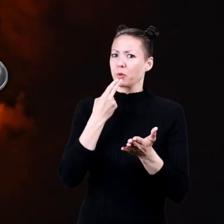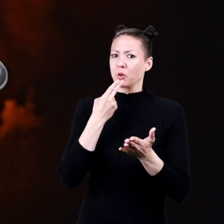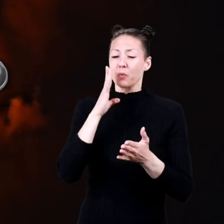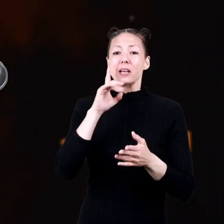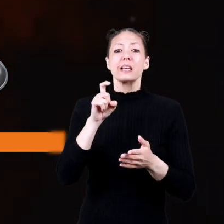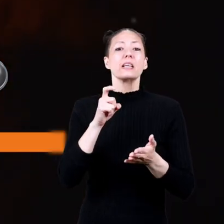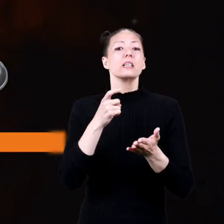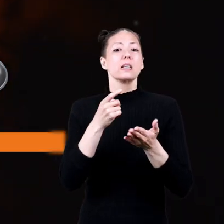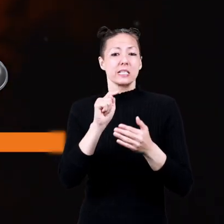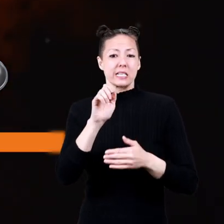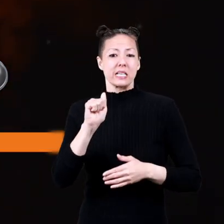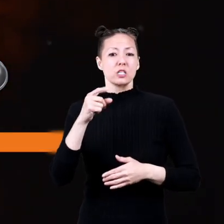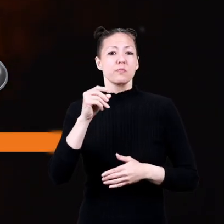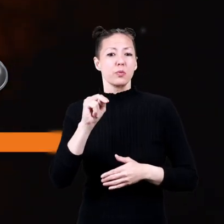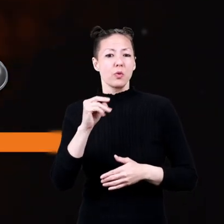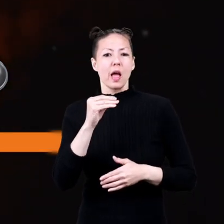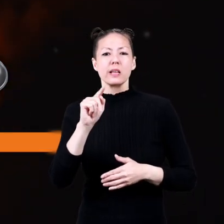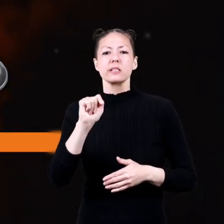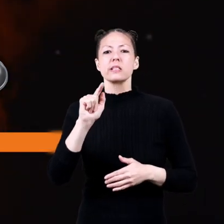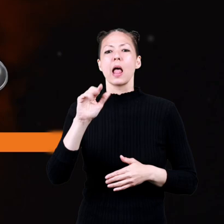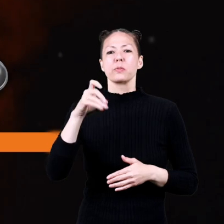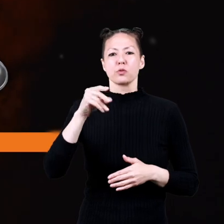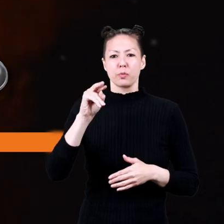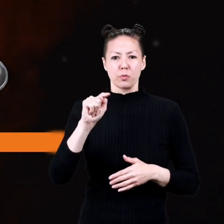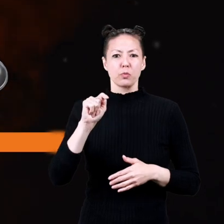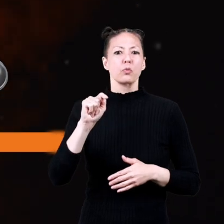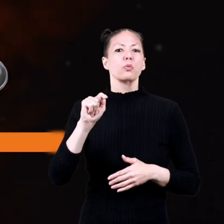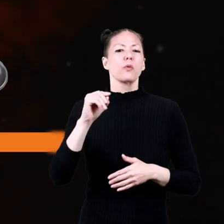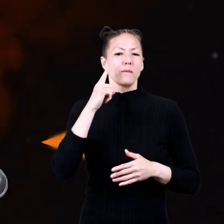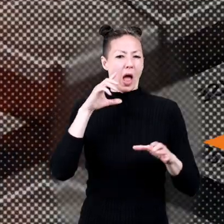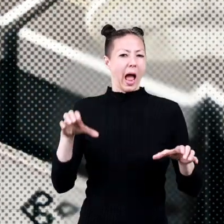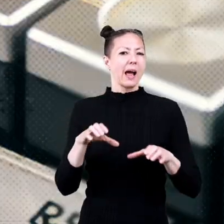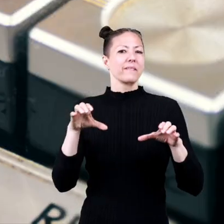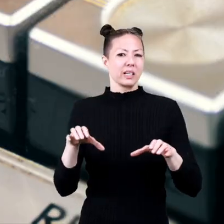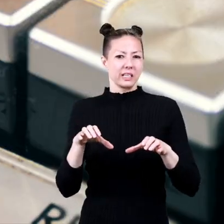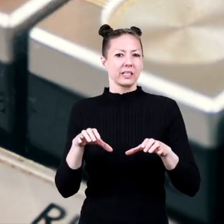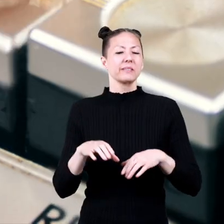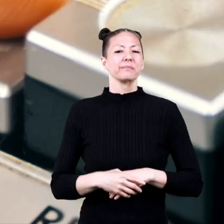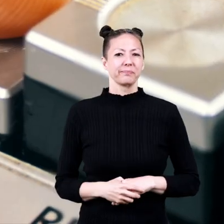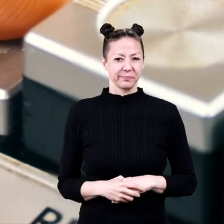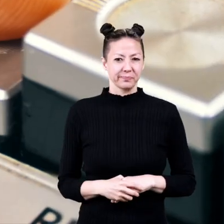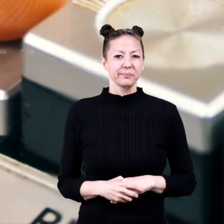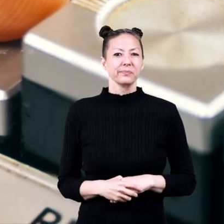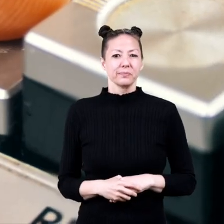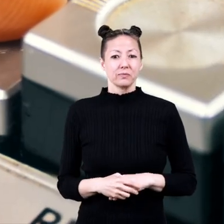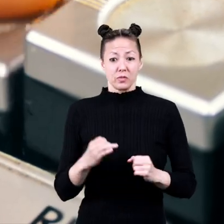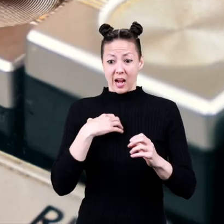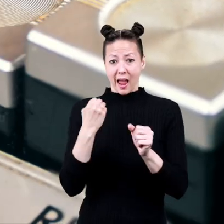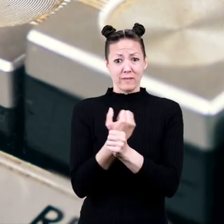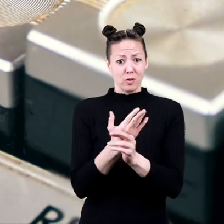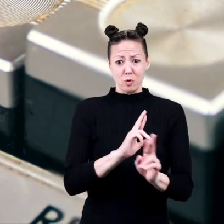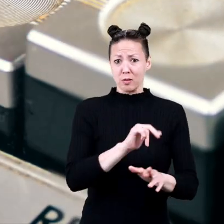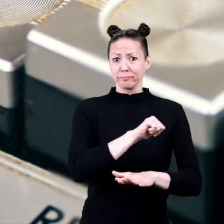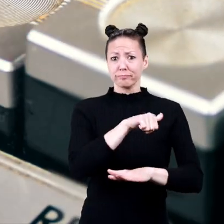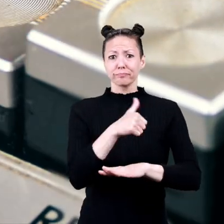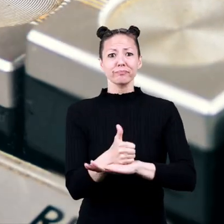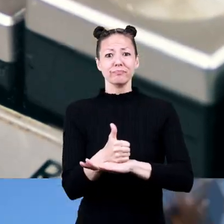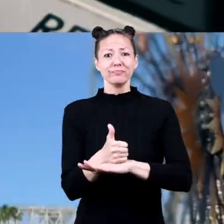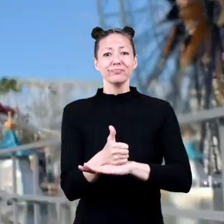you will need a teaspoon and a tablespoon for this activity we will wait for you to get everything ready